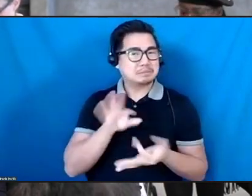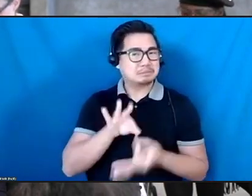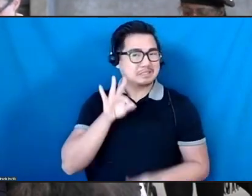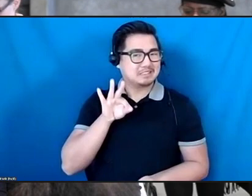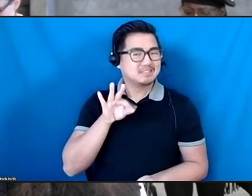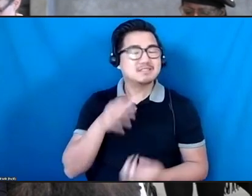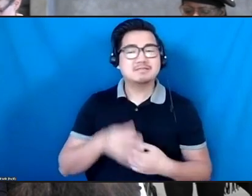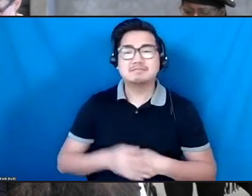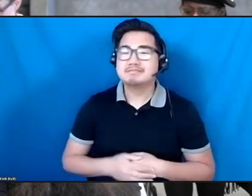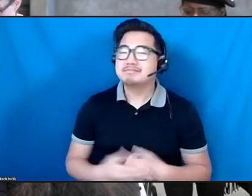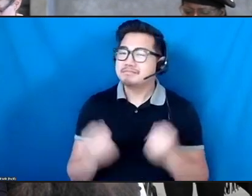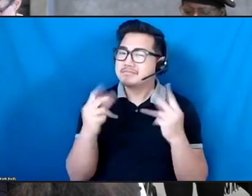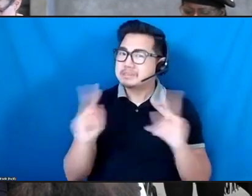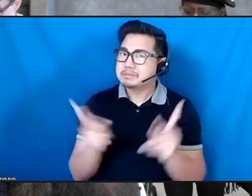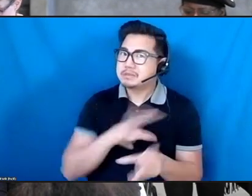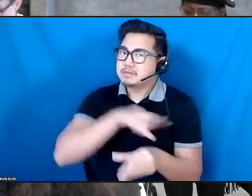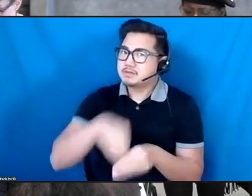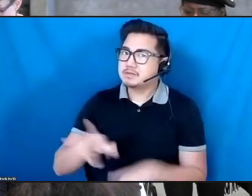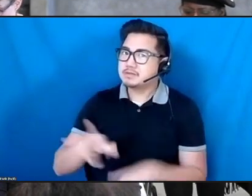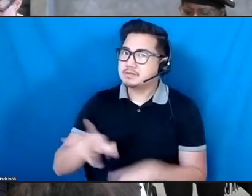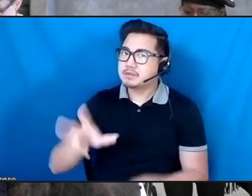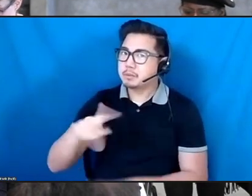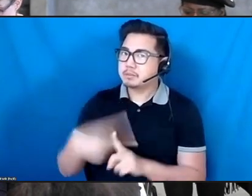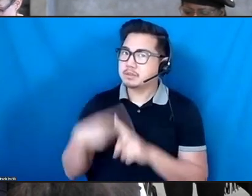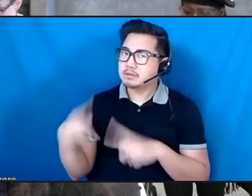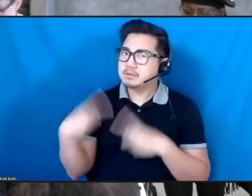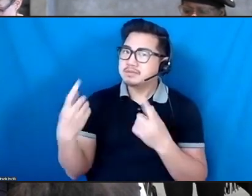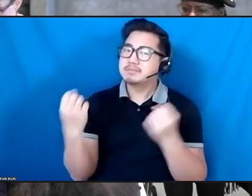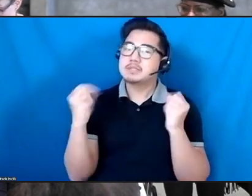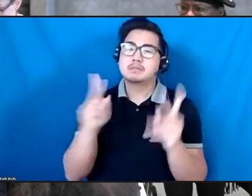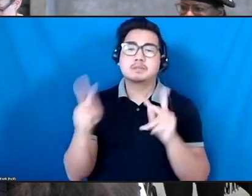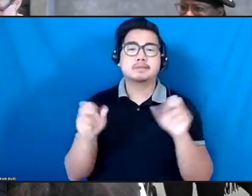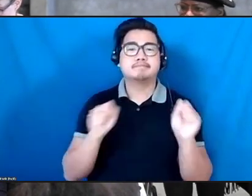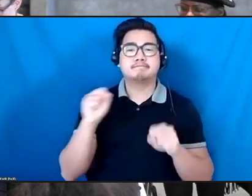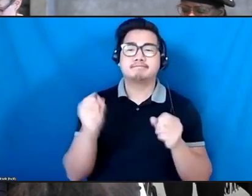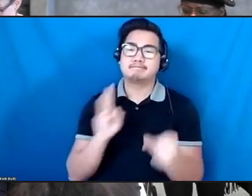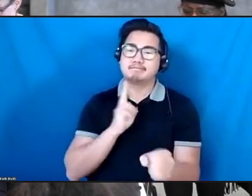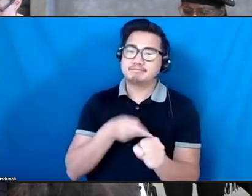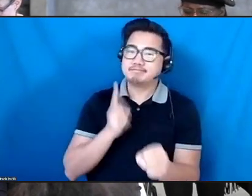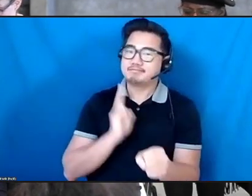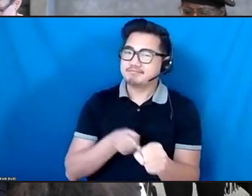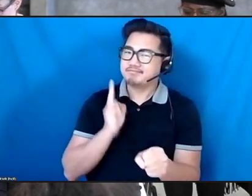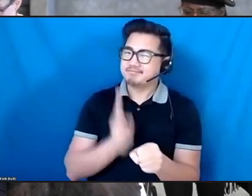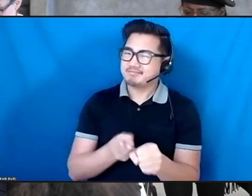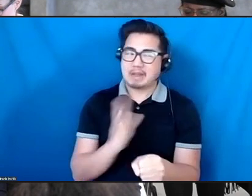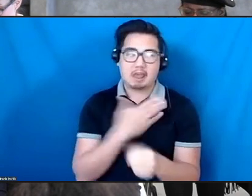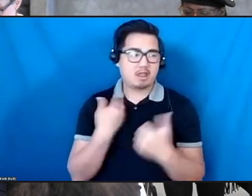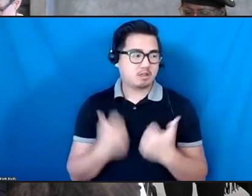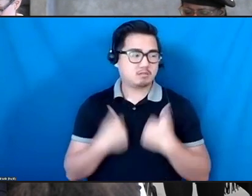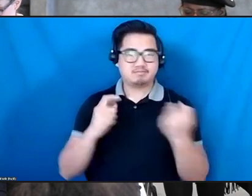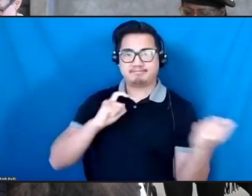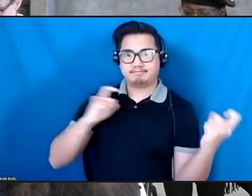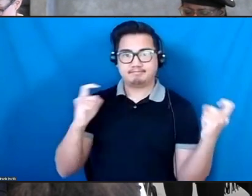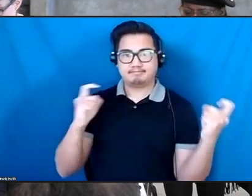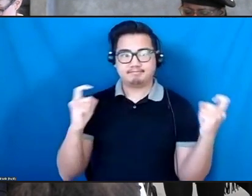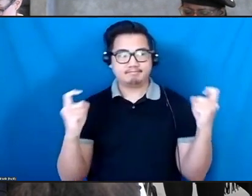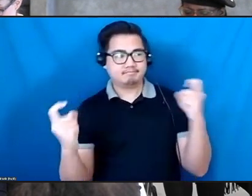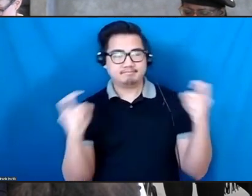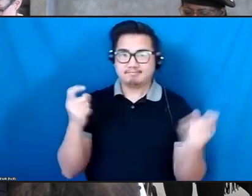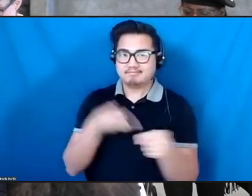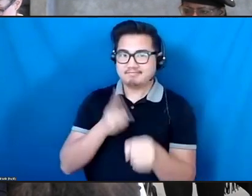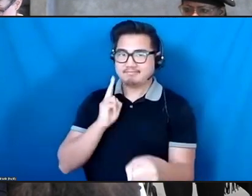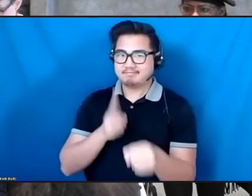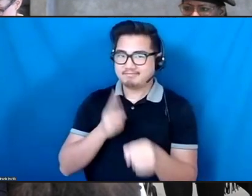us for 32 months. People have come in and out as our lives have adjusted to the moment they were in, but it's been a wonderful